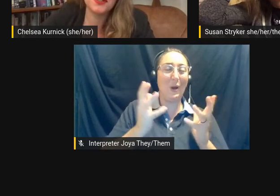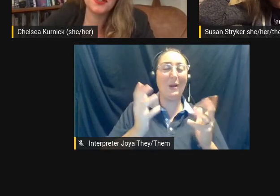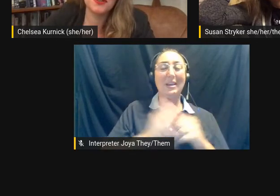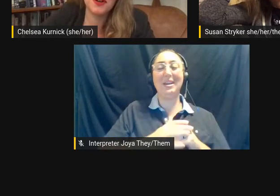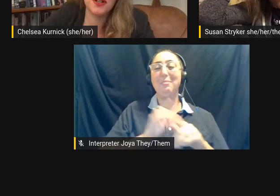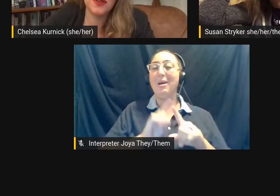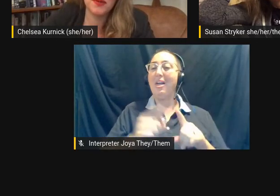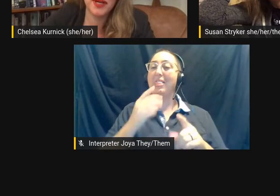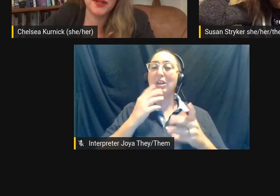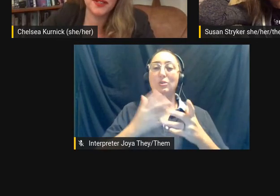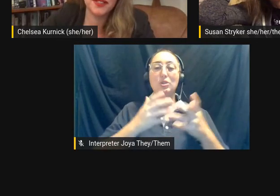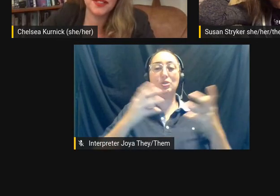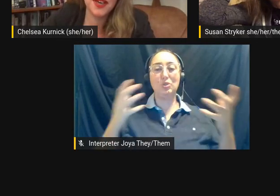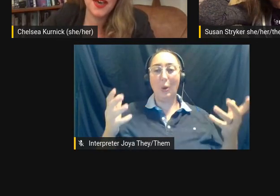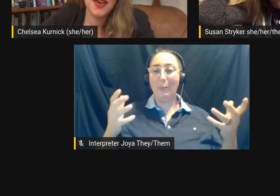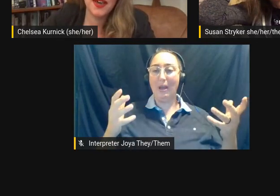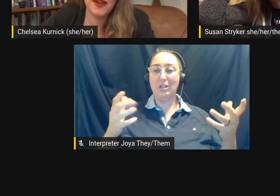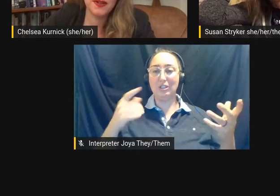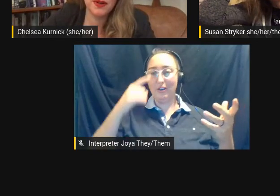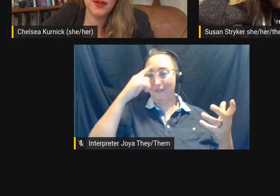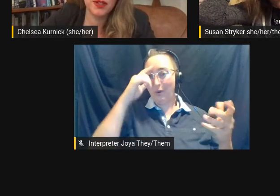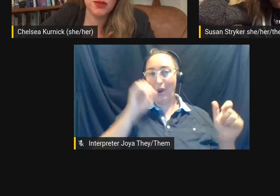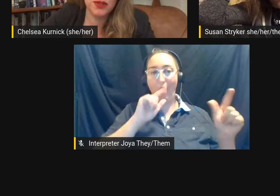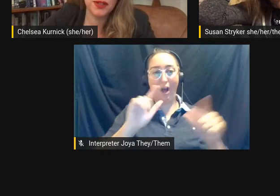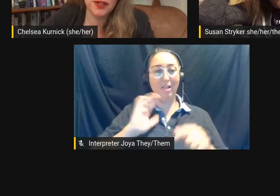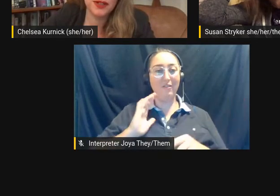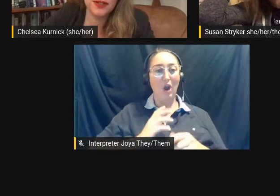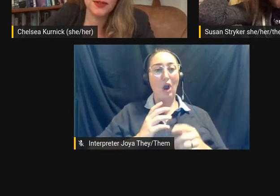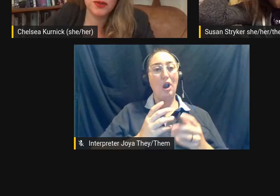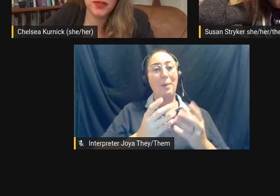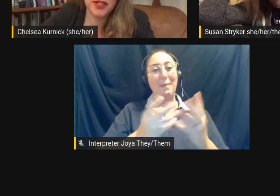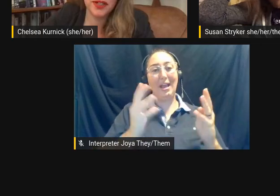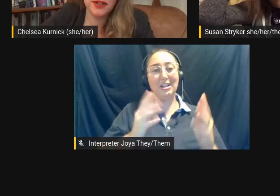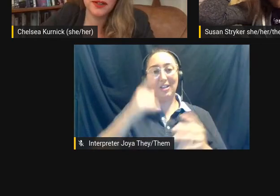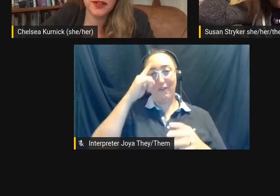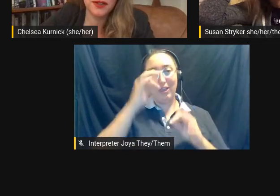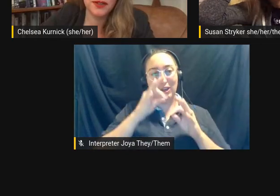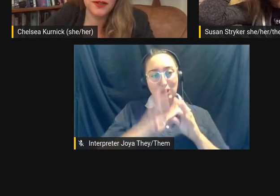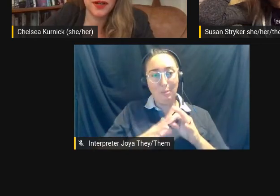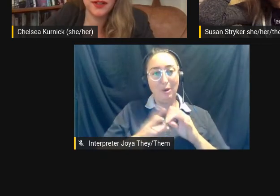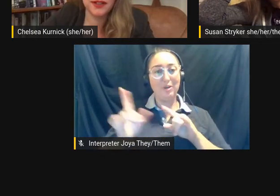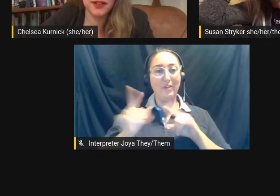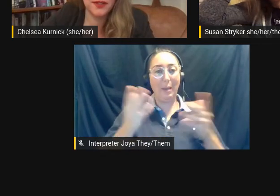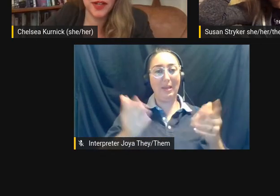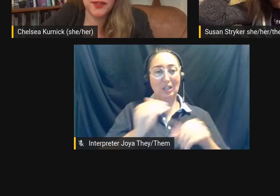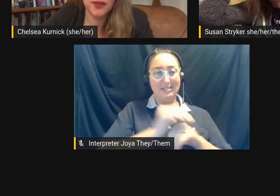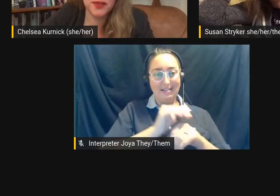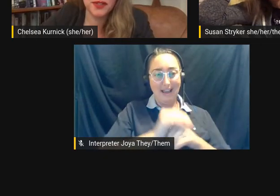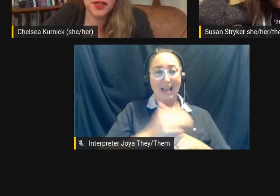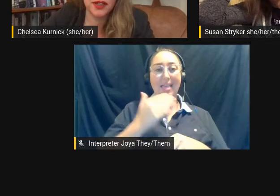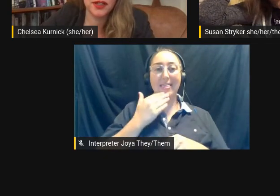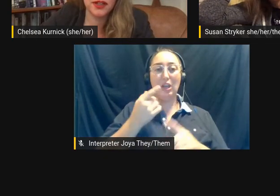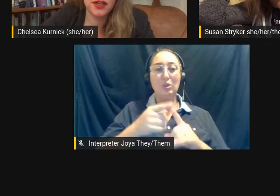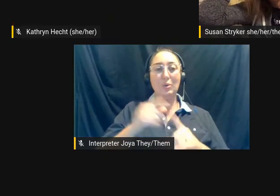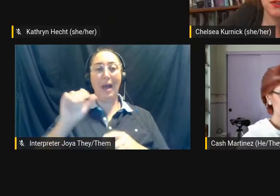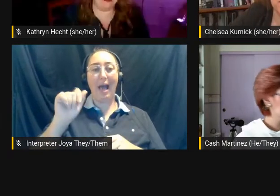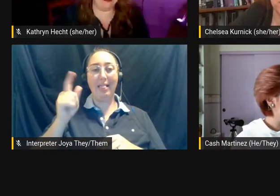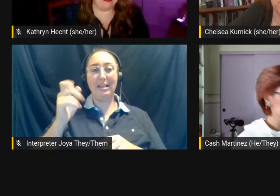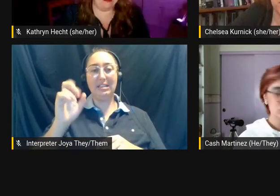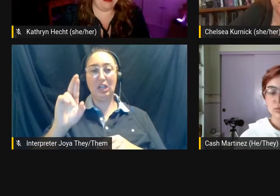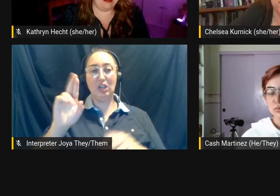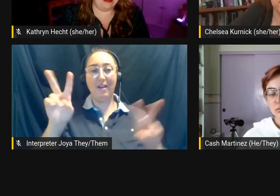so much to all of our panelists and to our interpreters for being here. Thank you to Alexander Valley Film Society